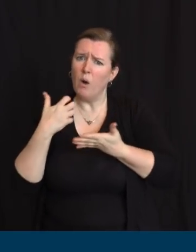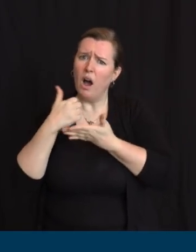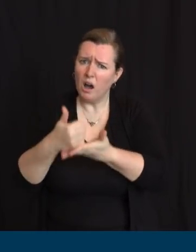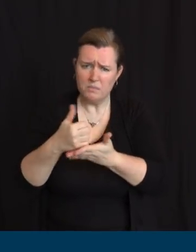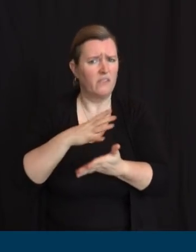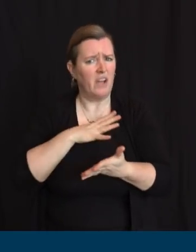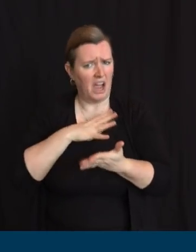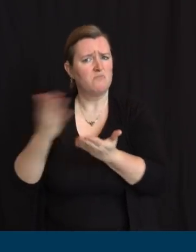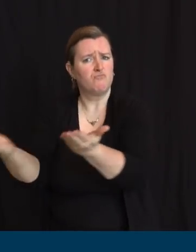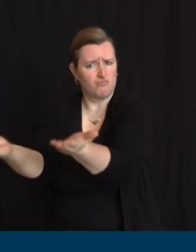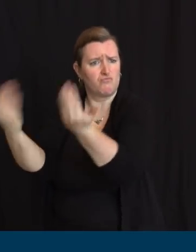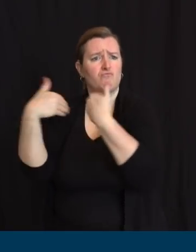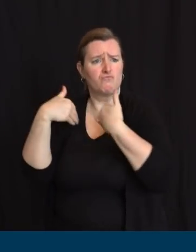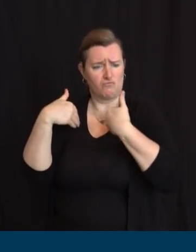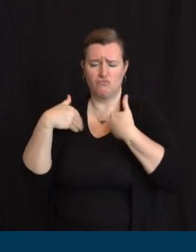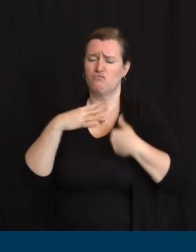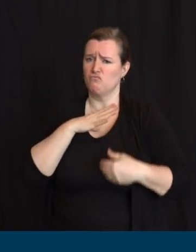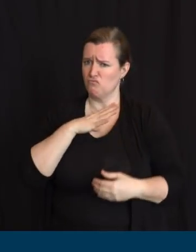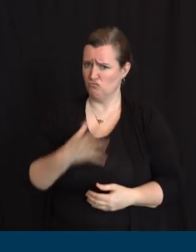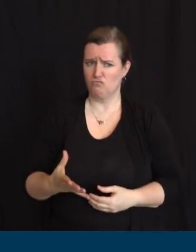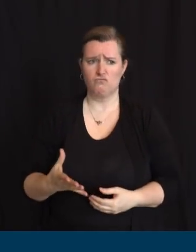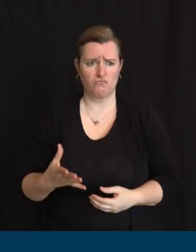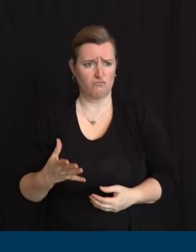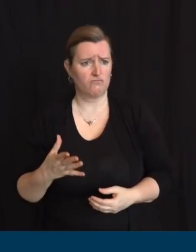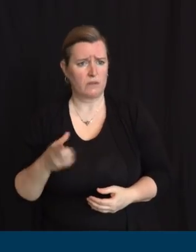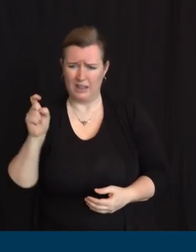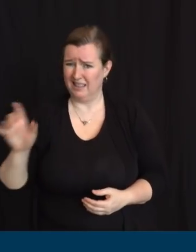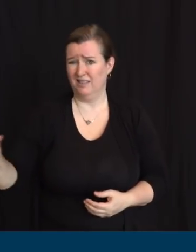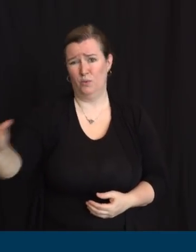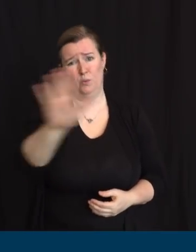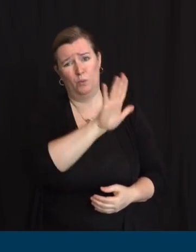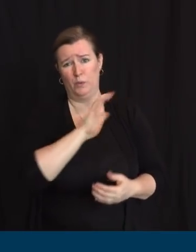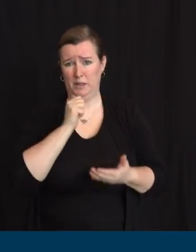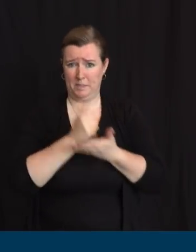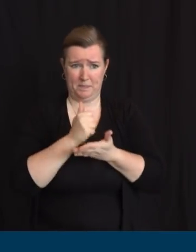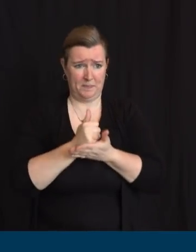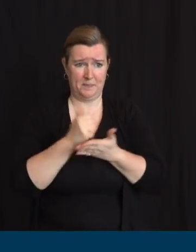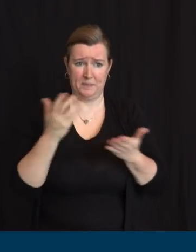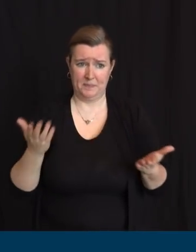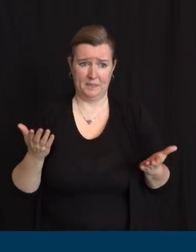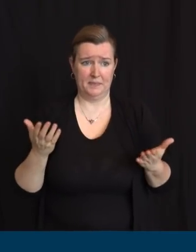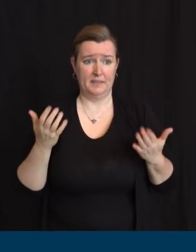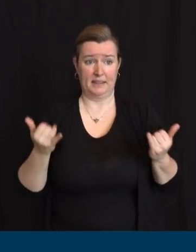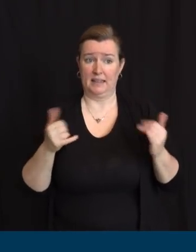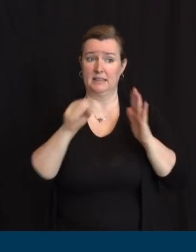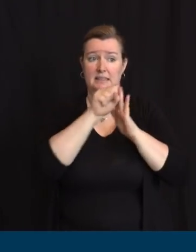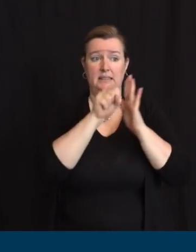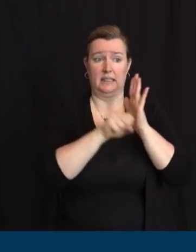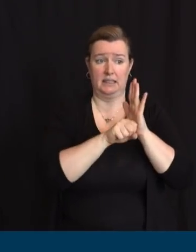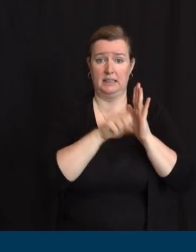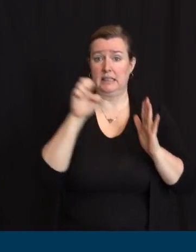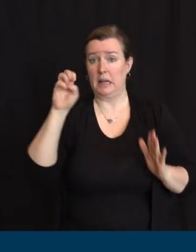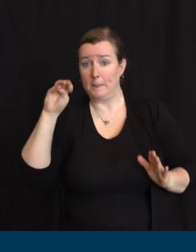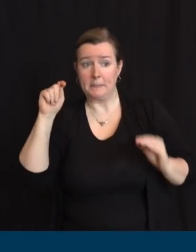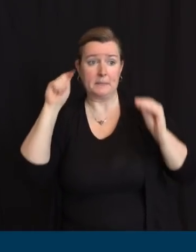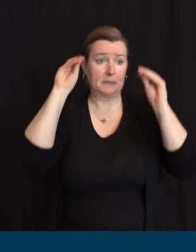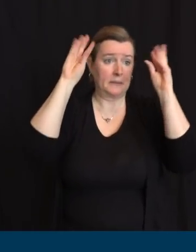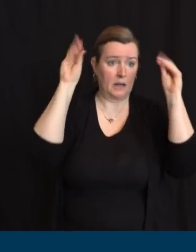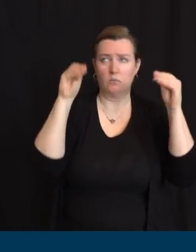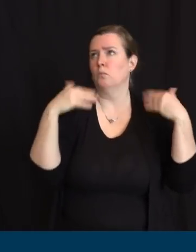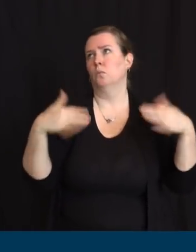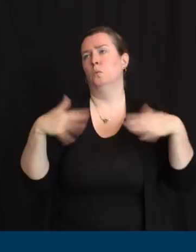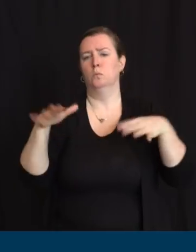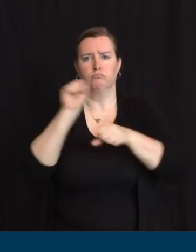that many times and we say it again today. Our current in-state crews are doing a tremendous job and they're now being assisted by 78